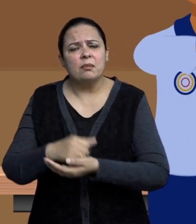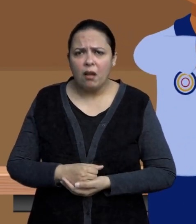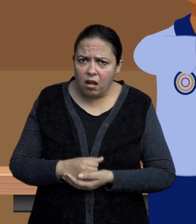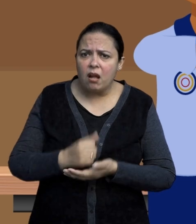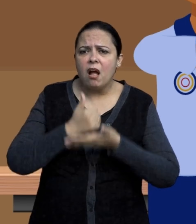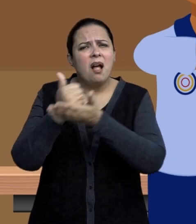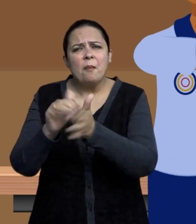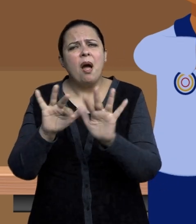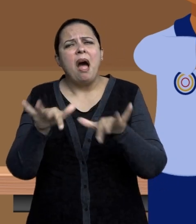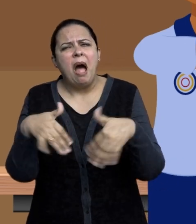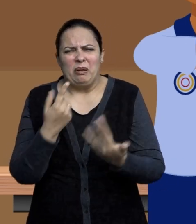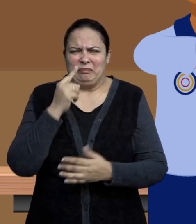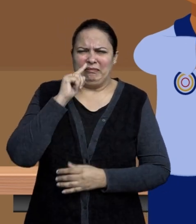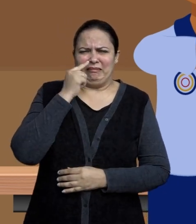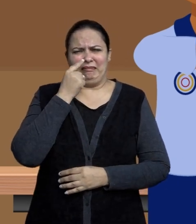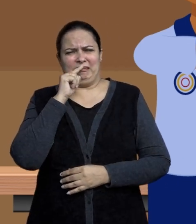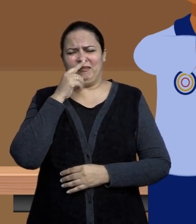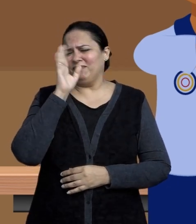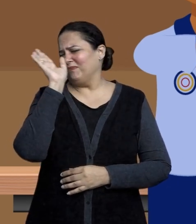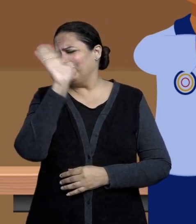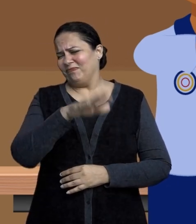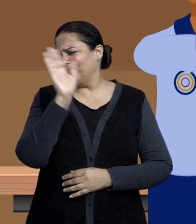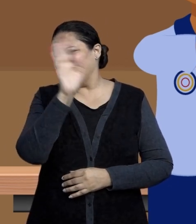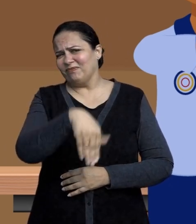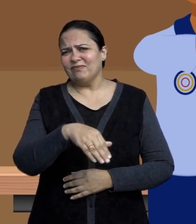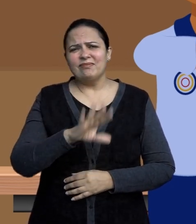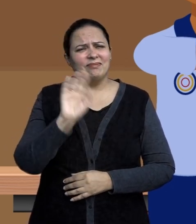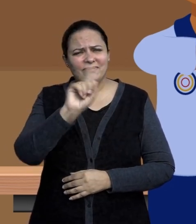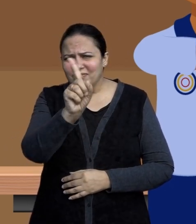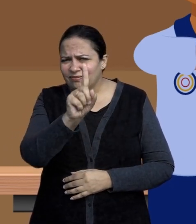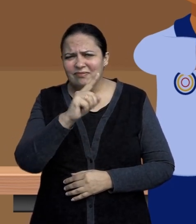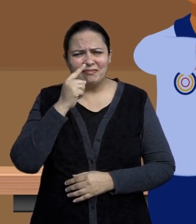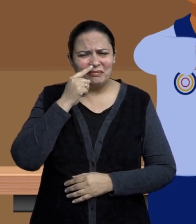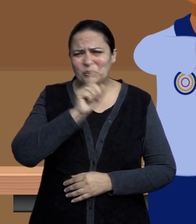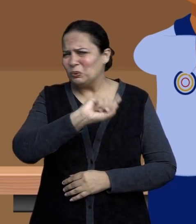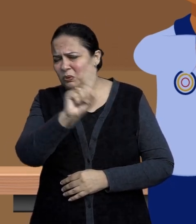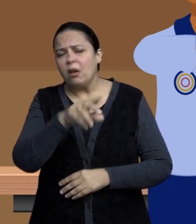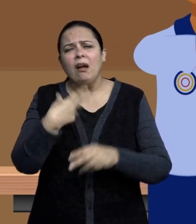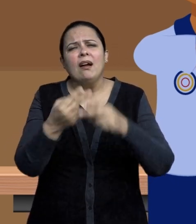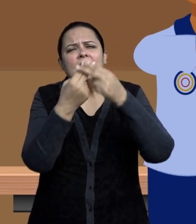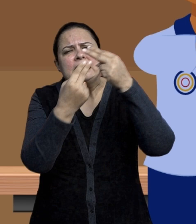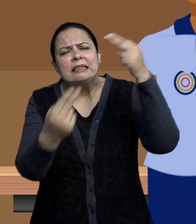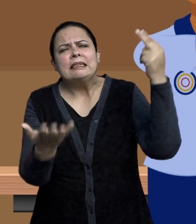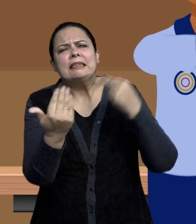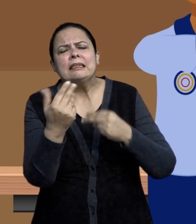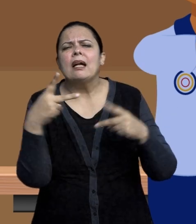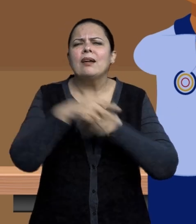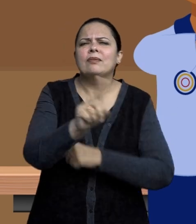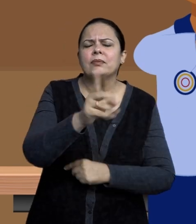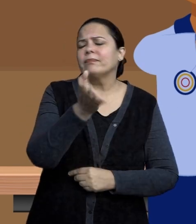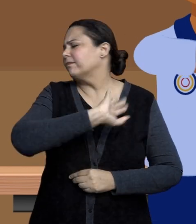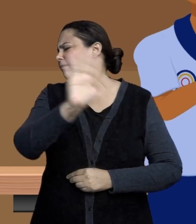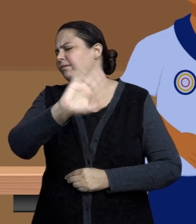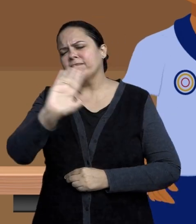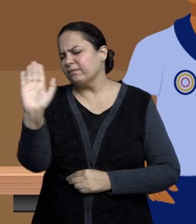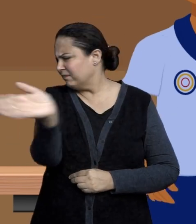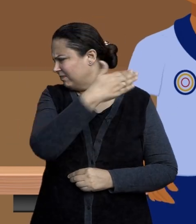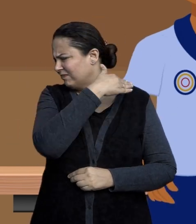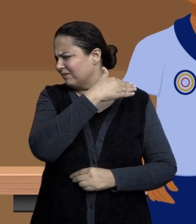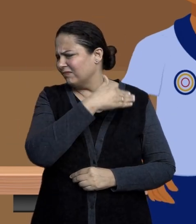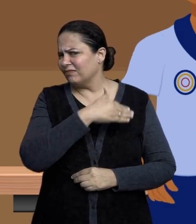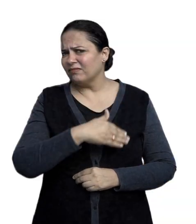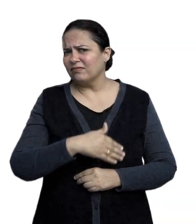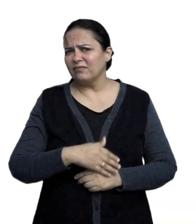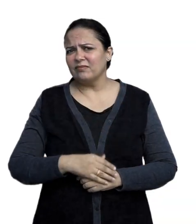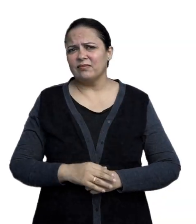how? Stop picking your nose. Okay, okay. But tell me now. Go away, please.